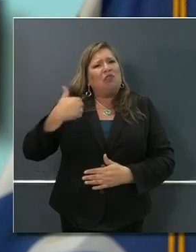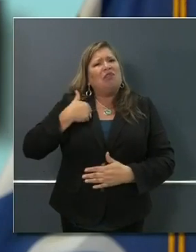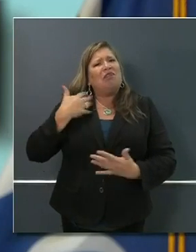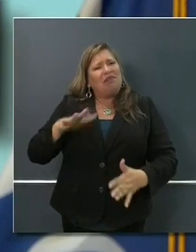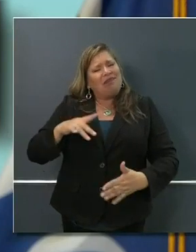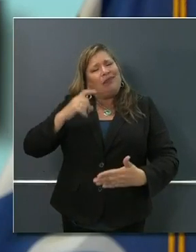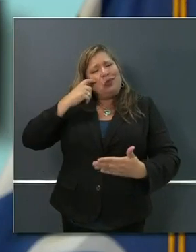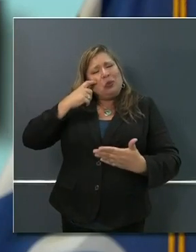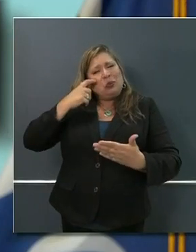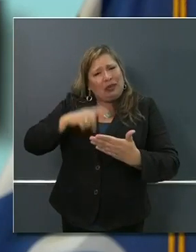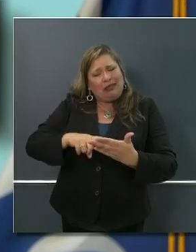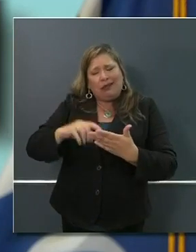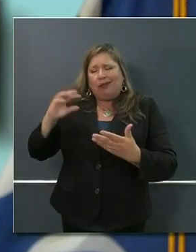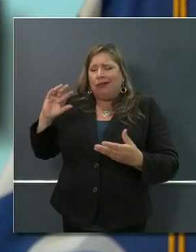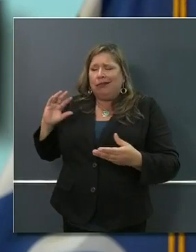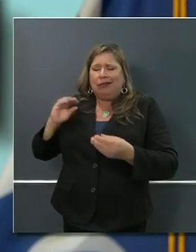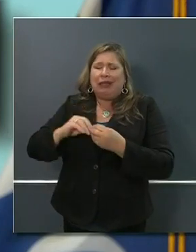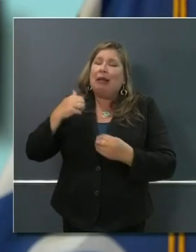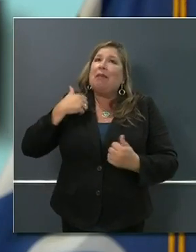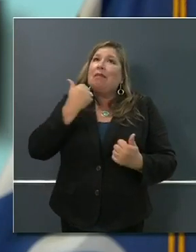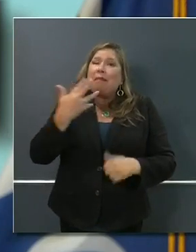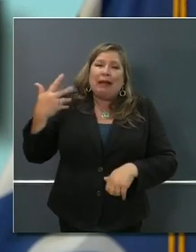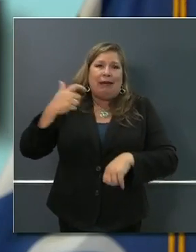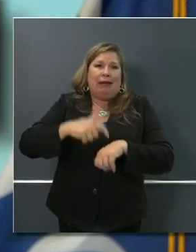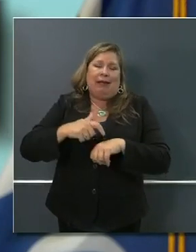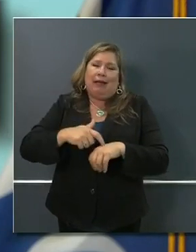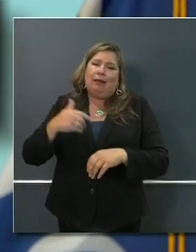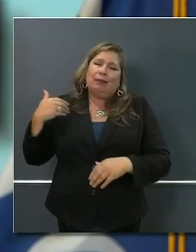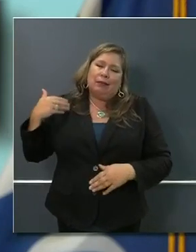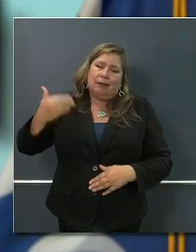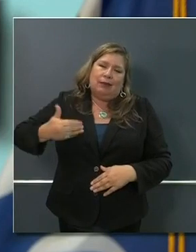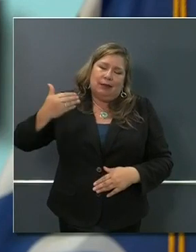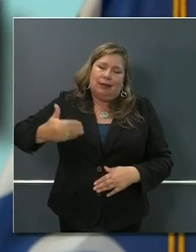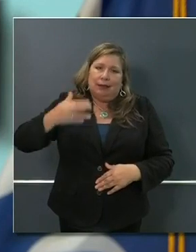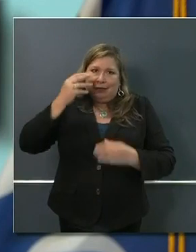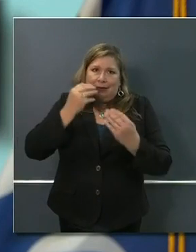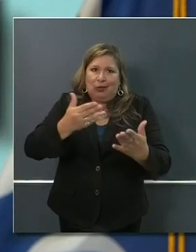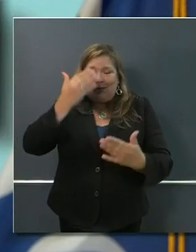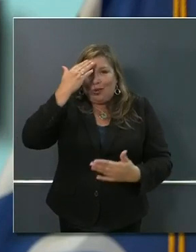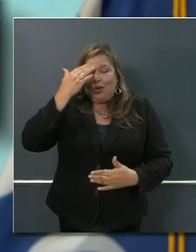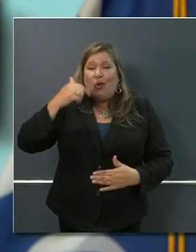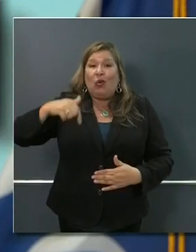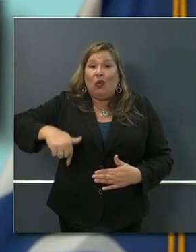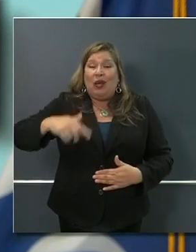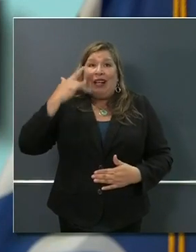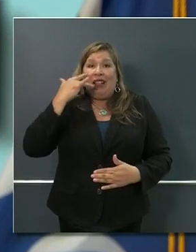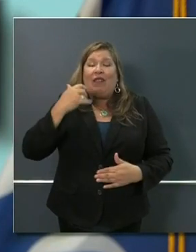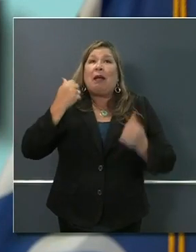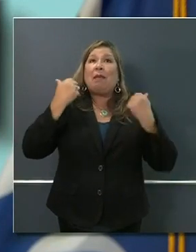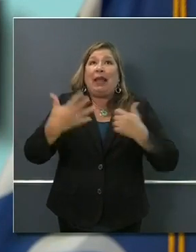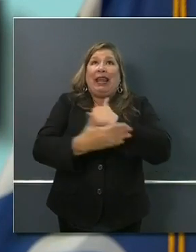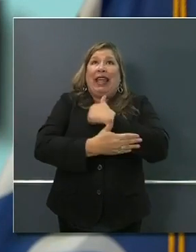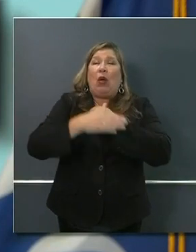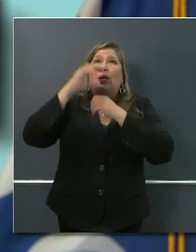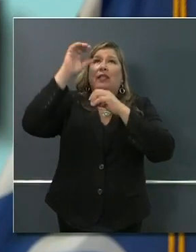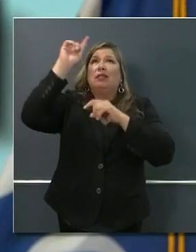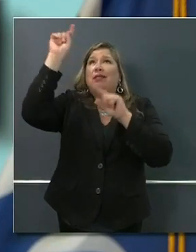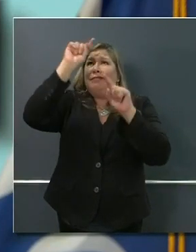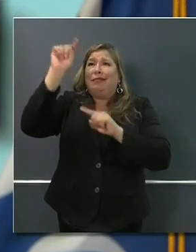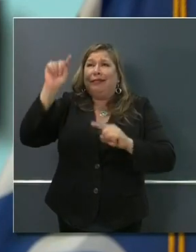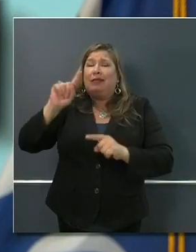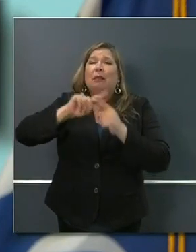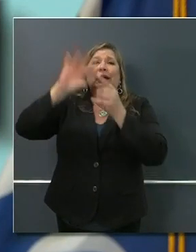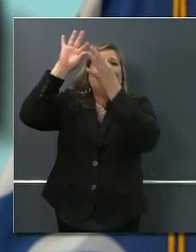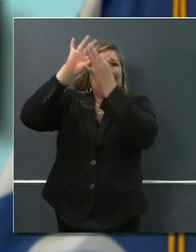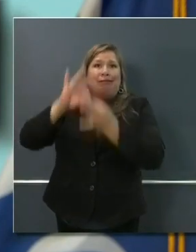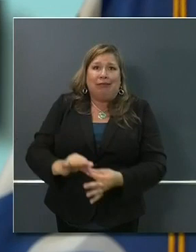this on ad nauseum occasions, forgive me for saying it again, but we're many parts but one body. And so when we go together, we went into